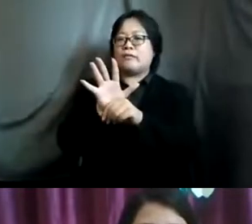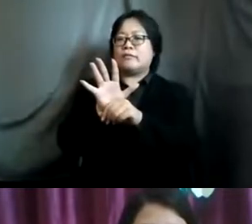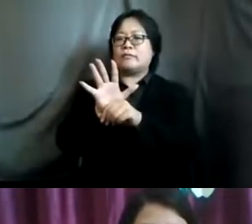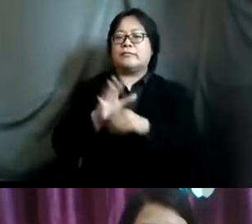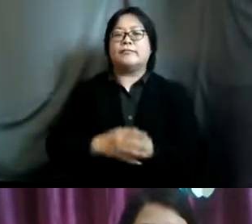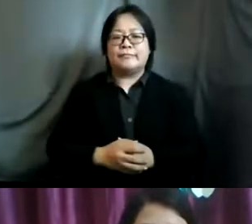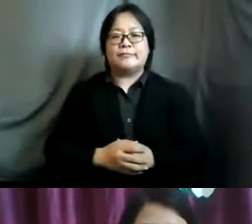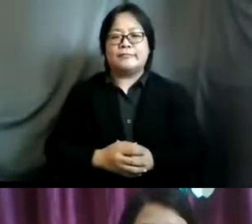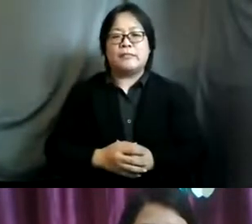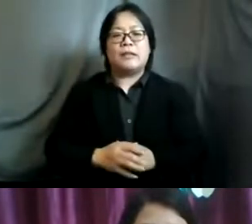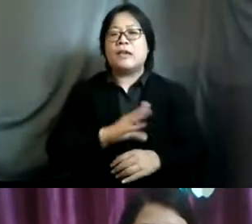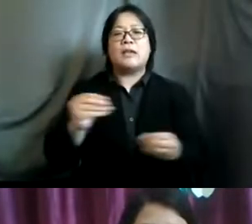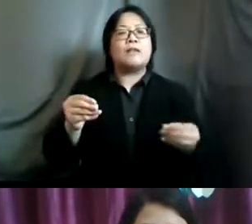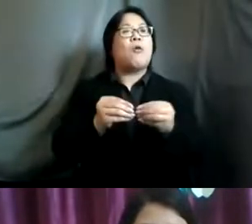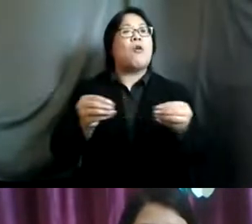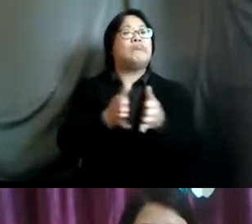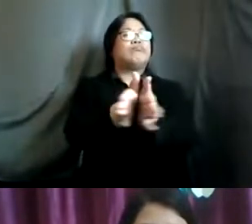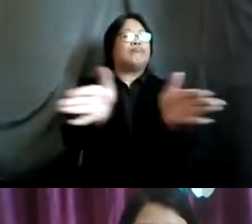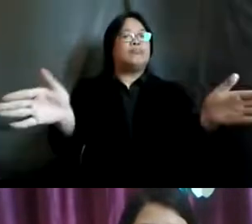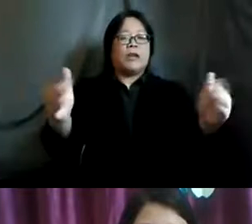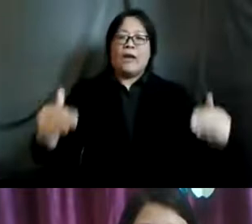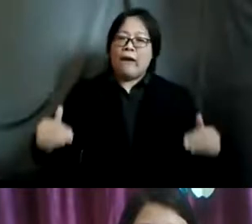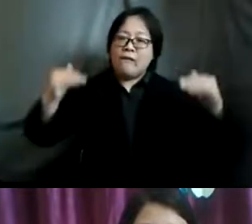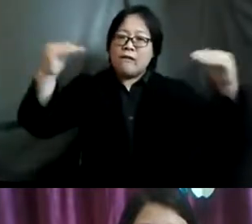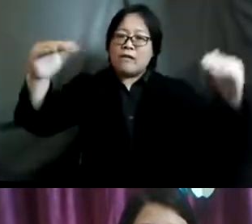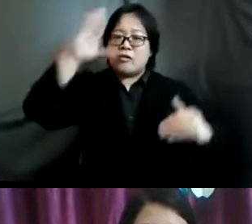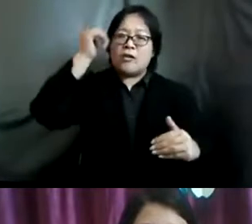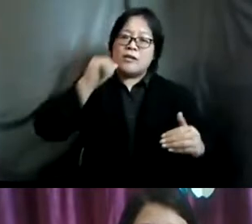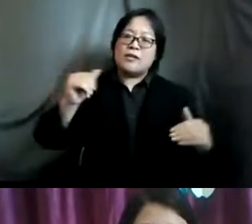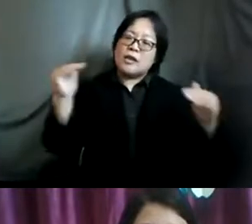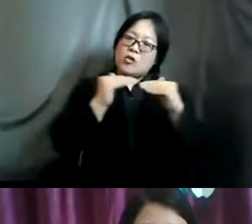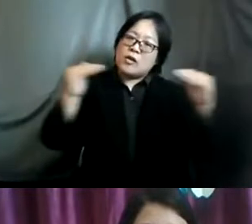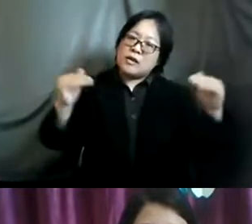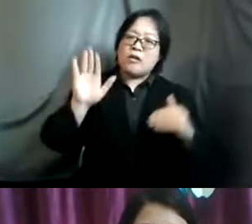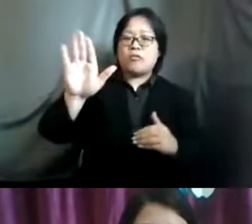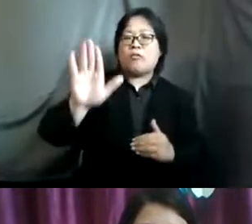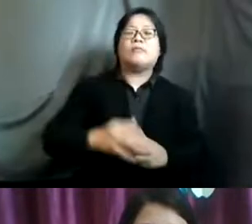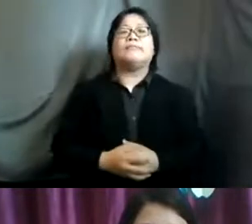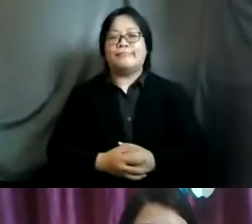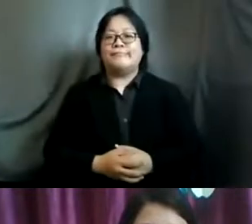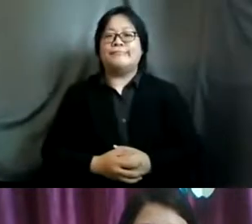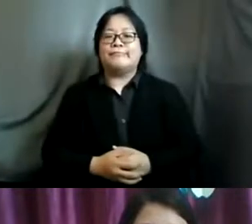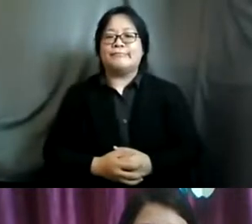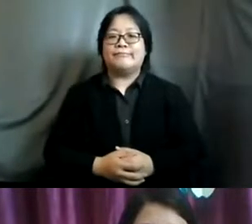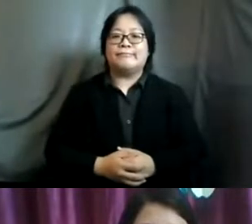and more widely in advancing gender equality from your expertise um